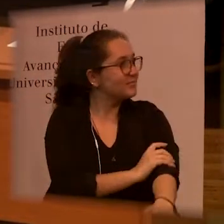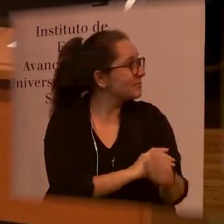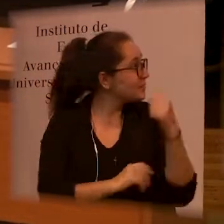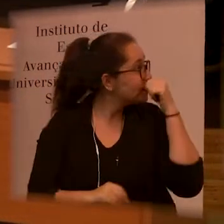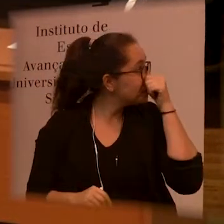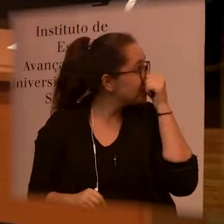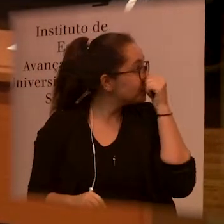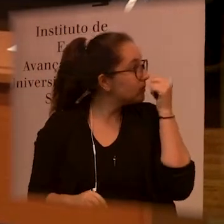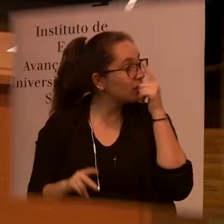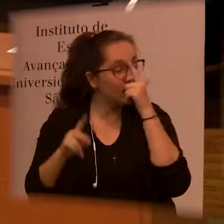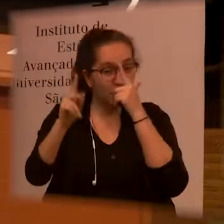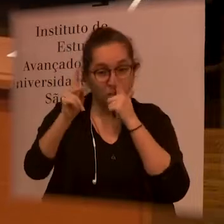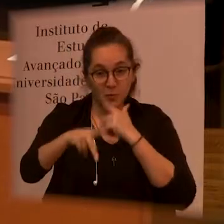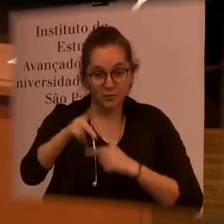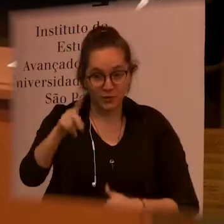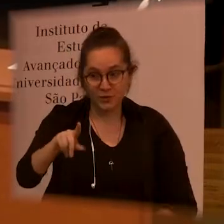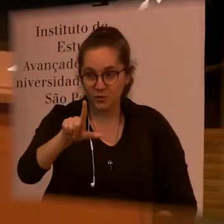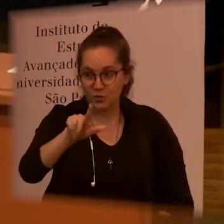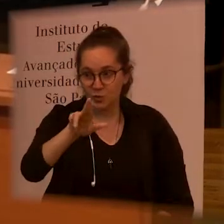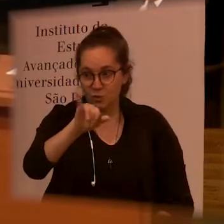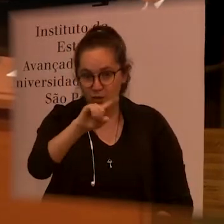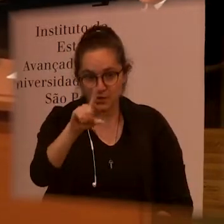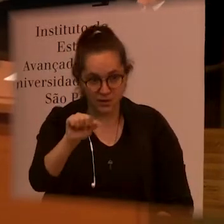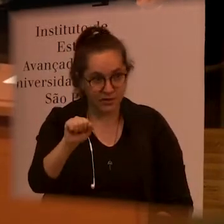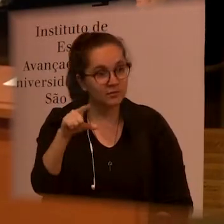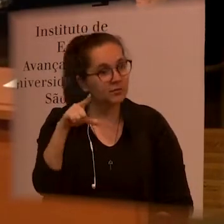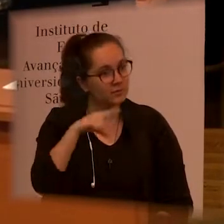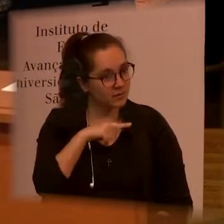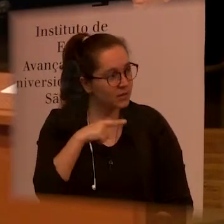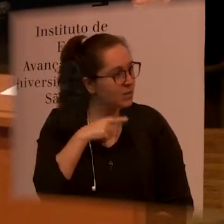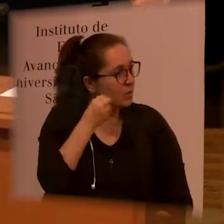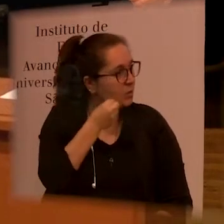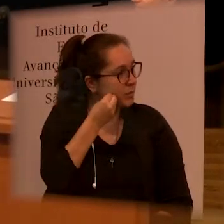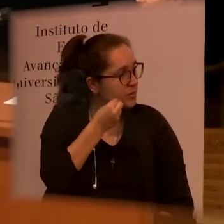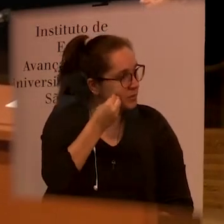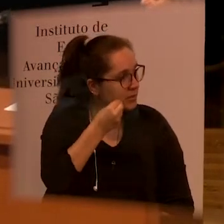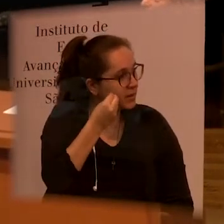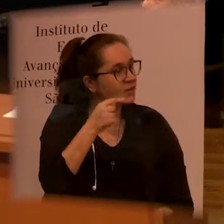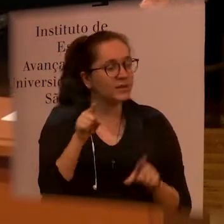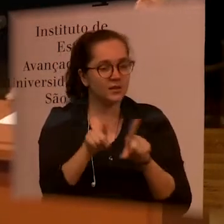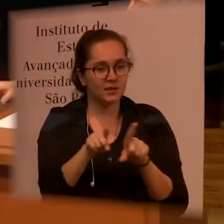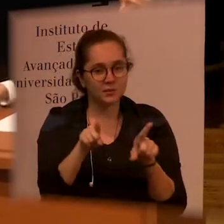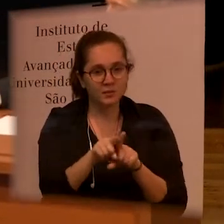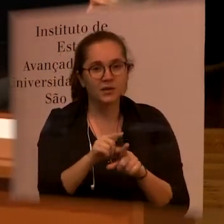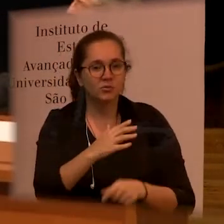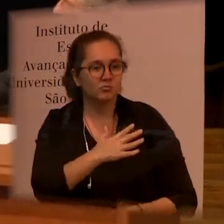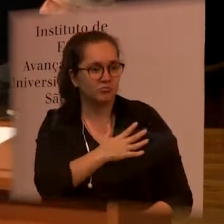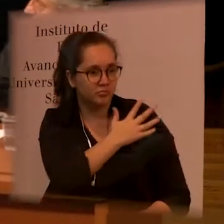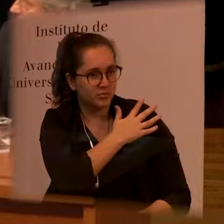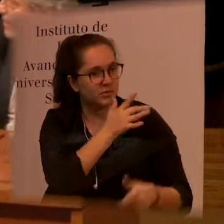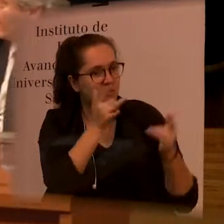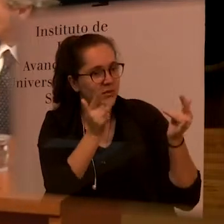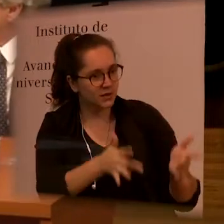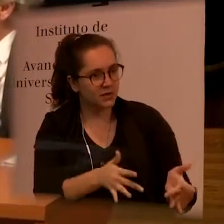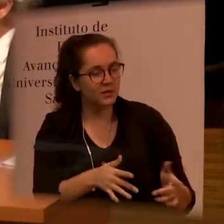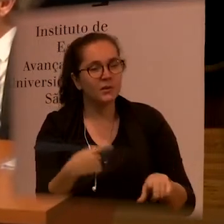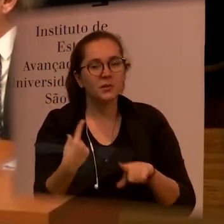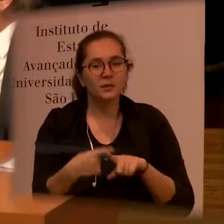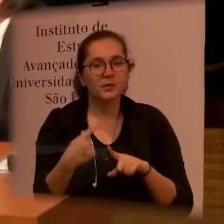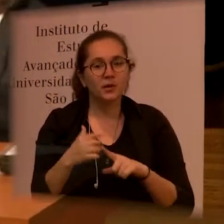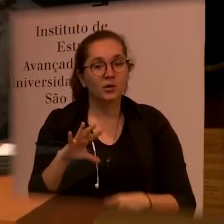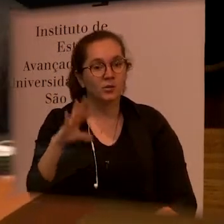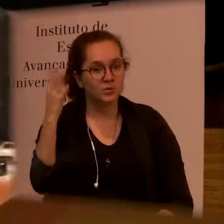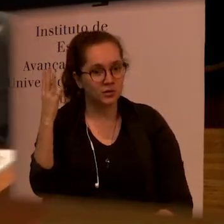Professor Aloisio also has a very experience at what goes to prejudice